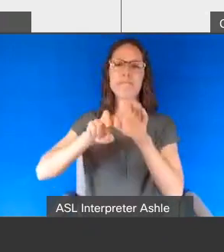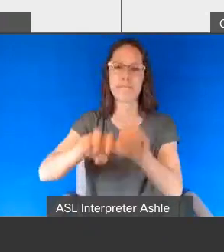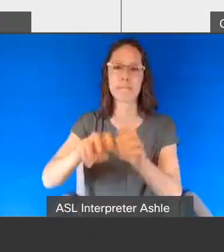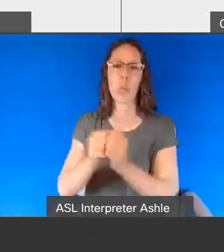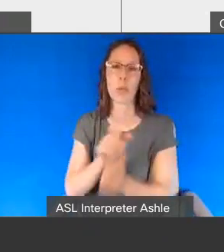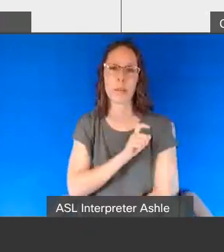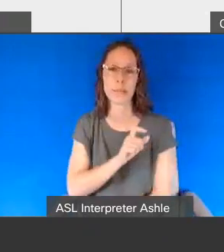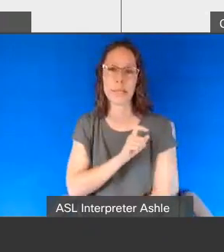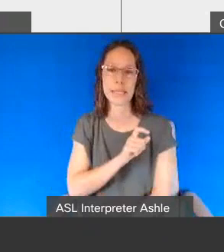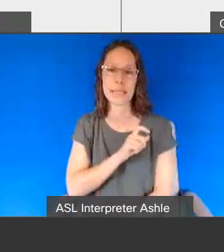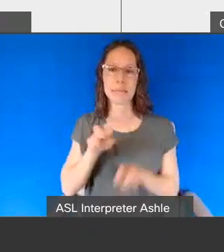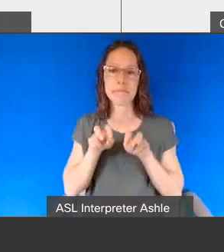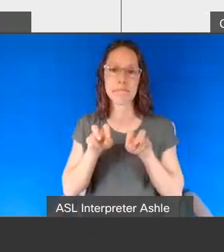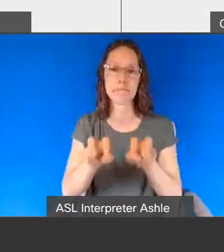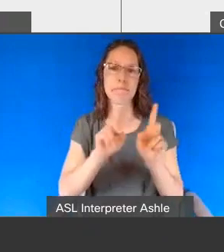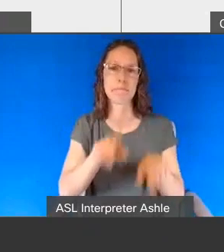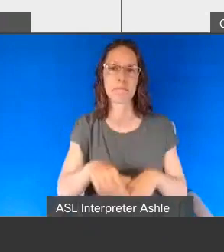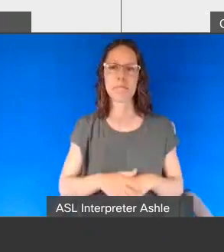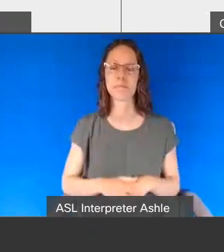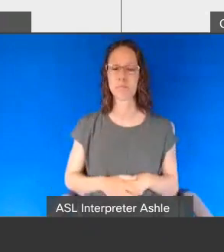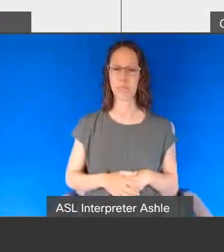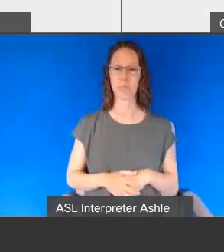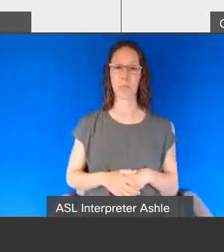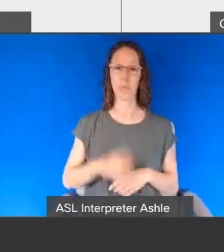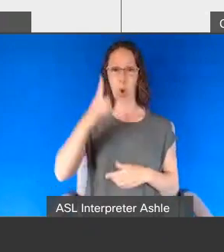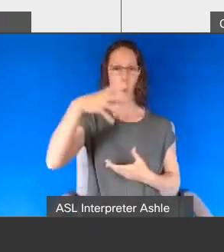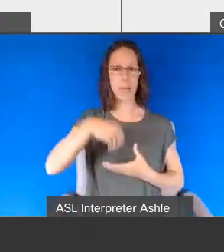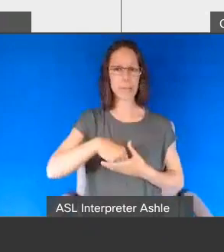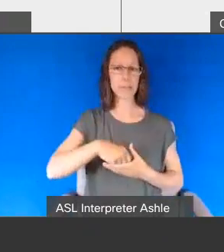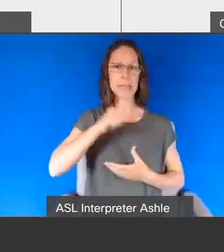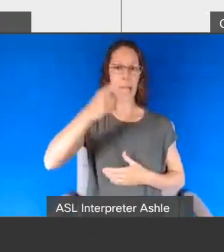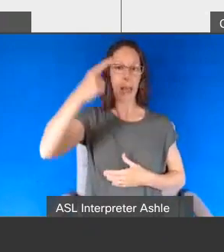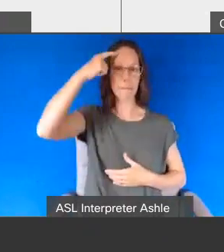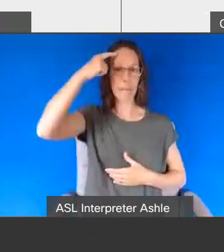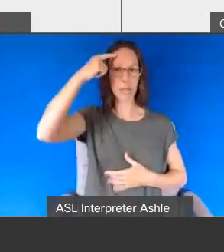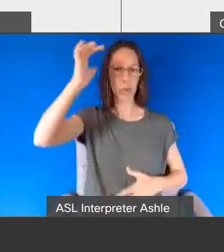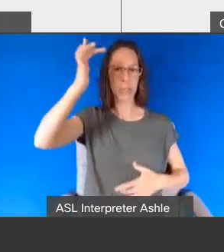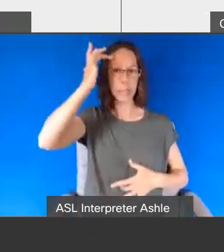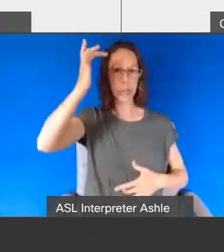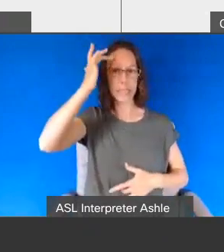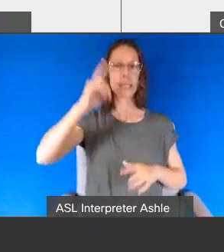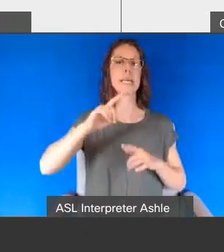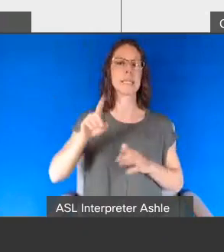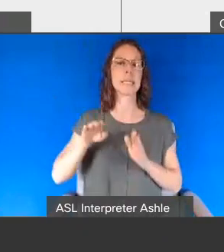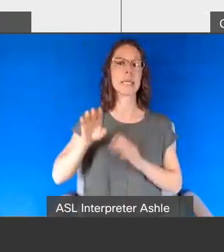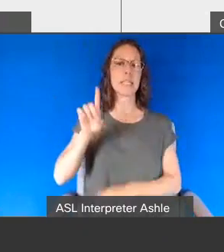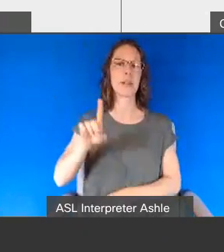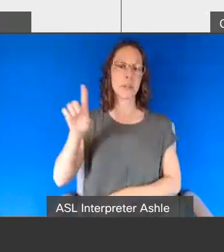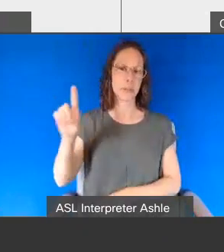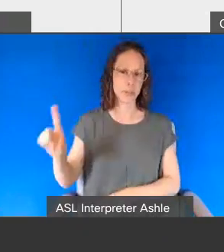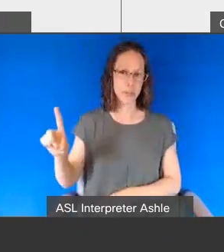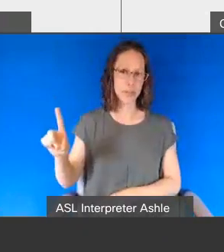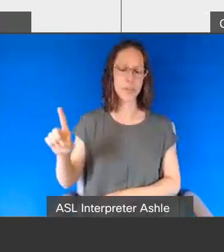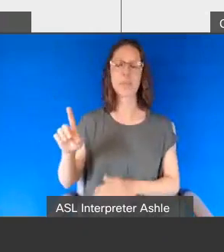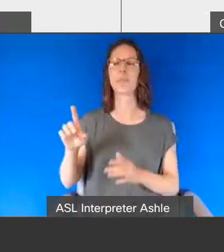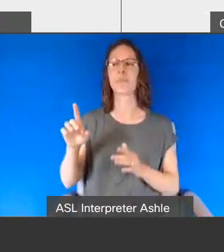interest in this autism isn't mental illness it is a developed mental disorder but this